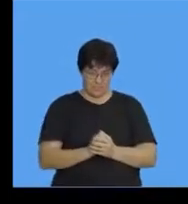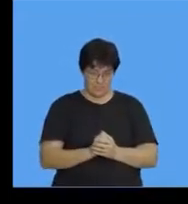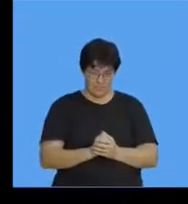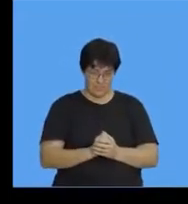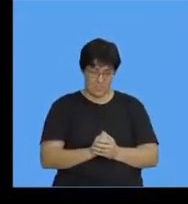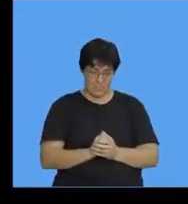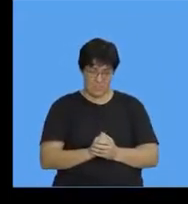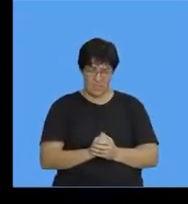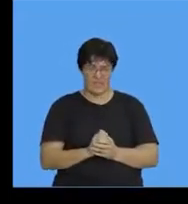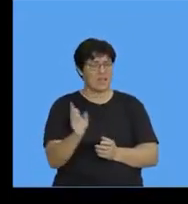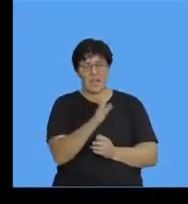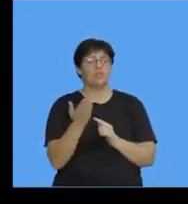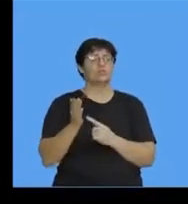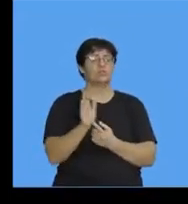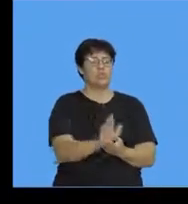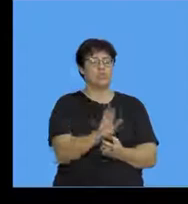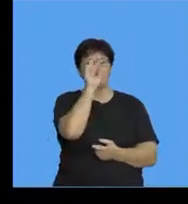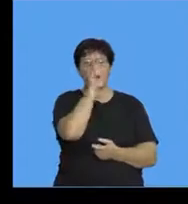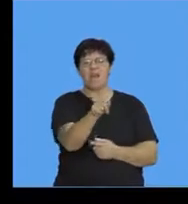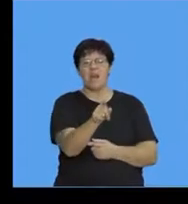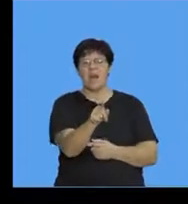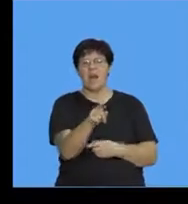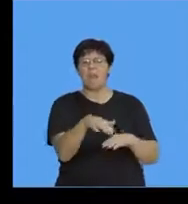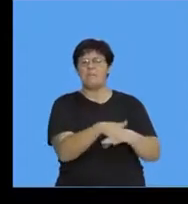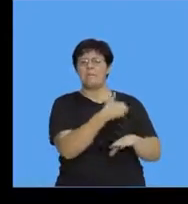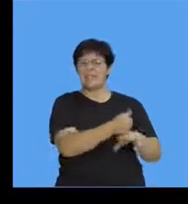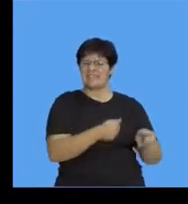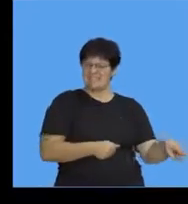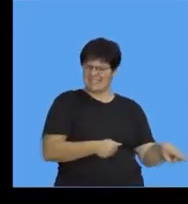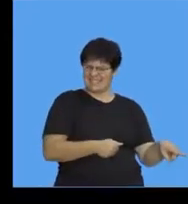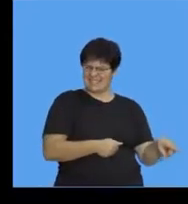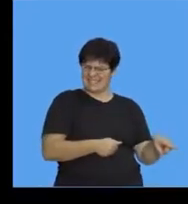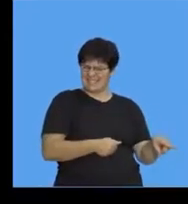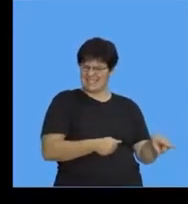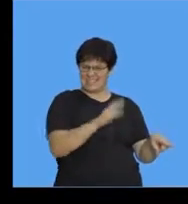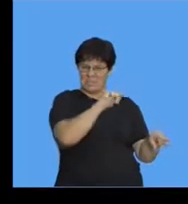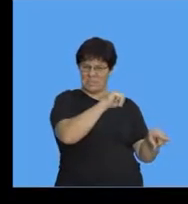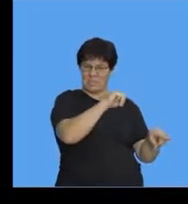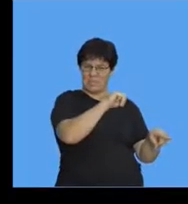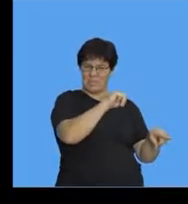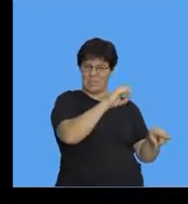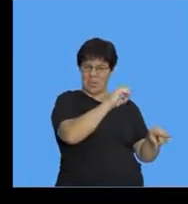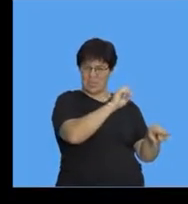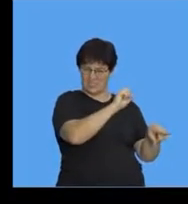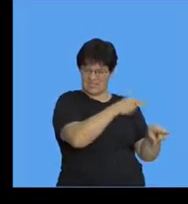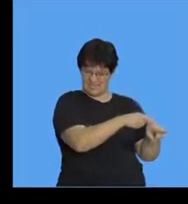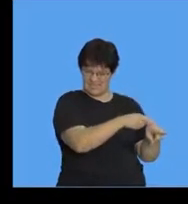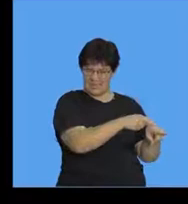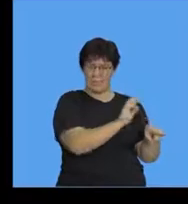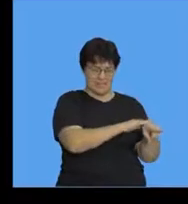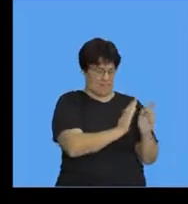that basically it shows me remember I said about that base model this could be time over here